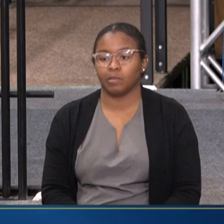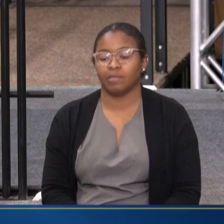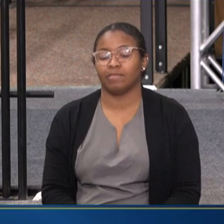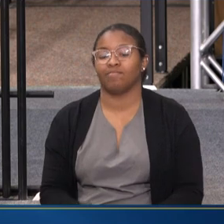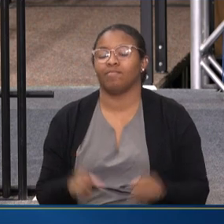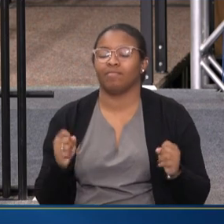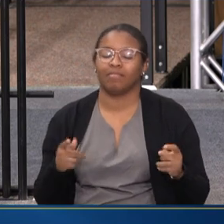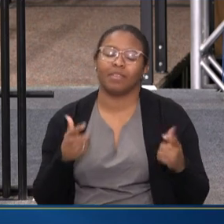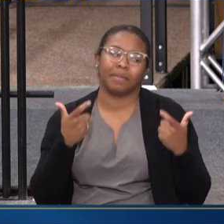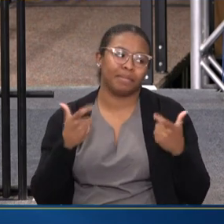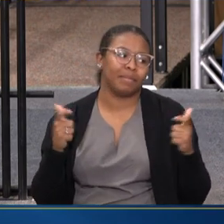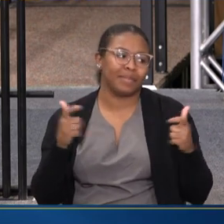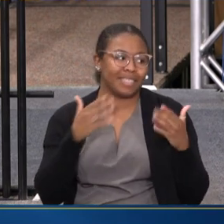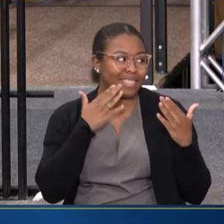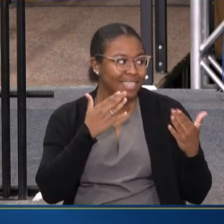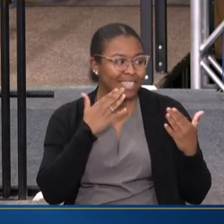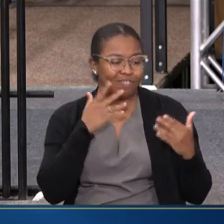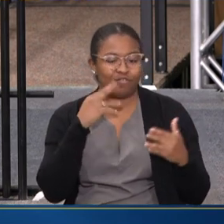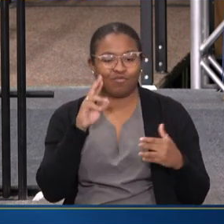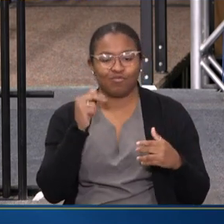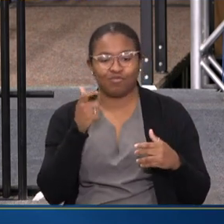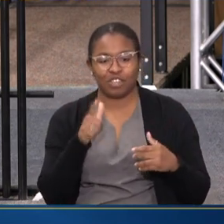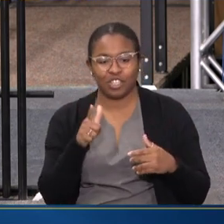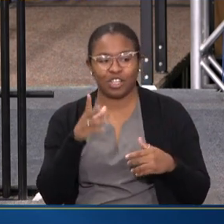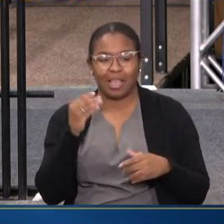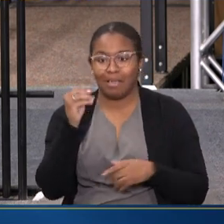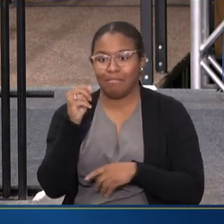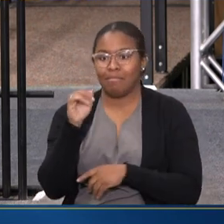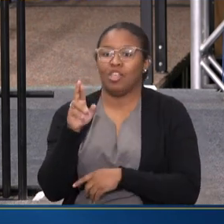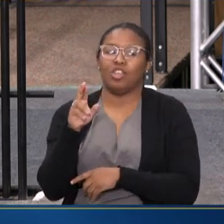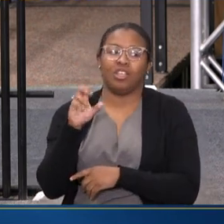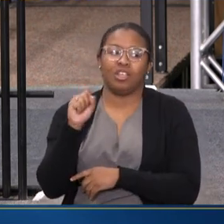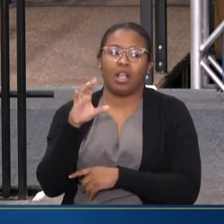Huge thank you to Rachel and Mayor Scott.